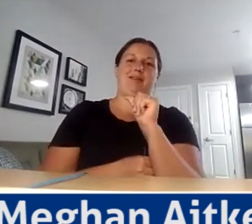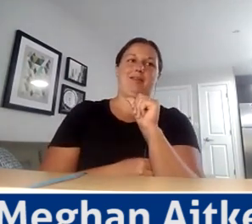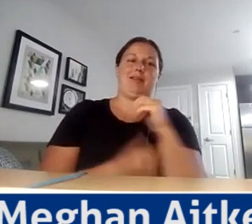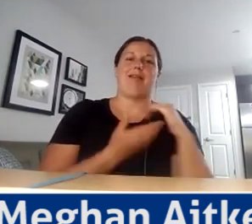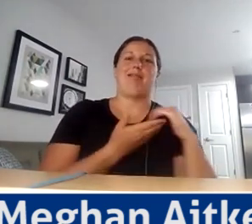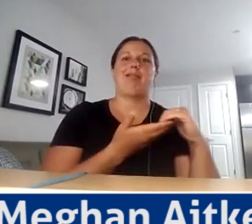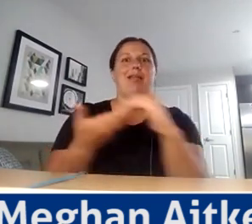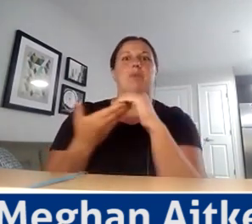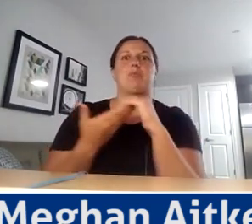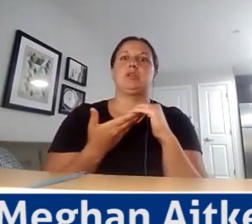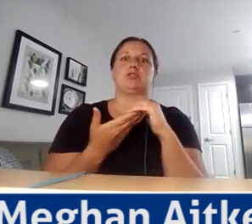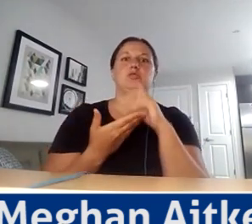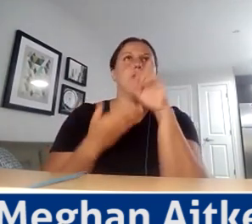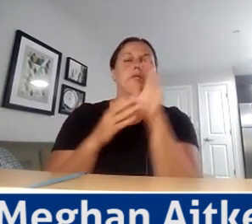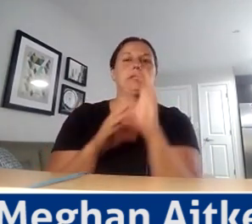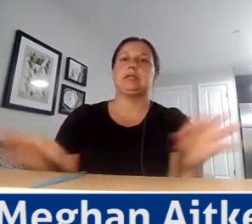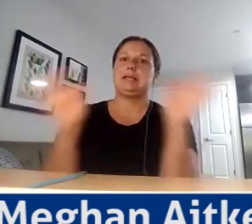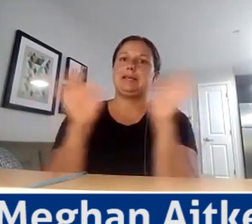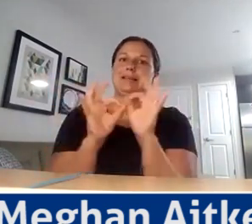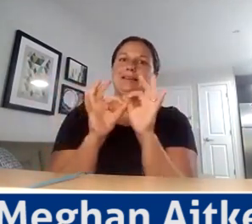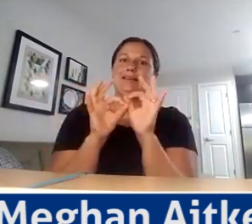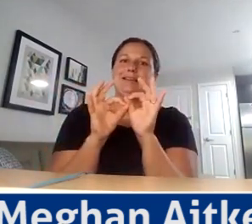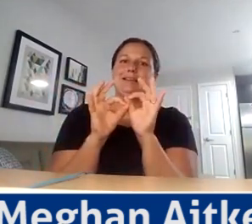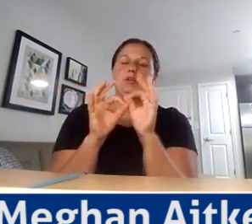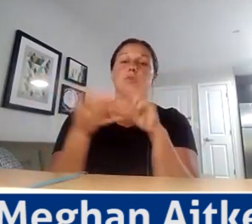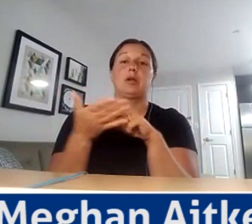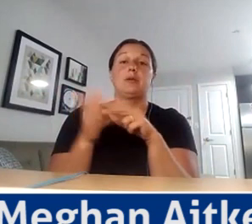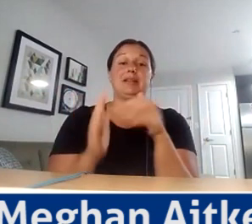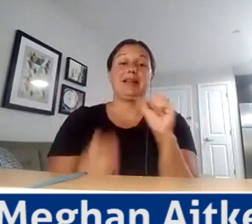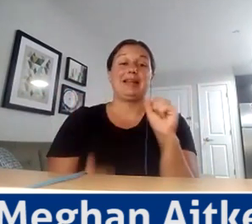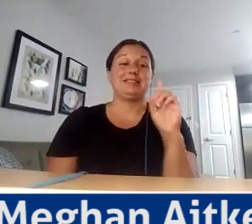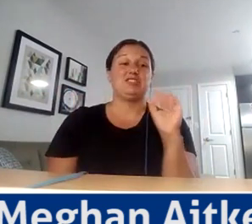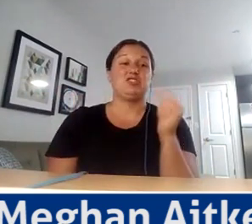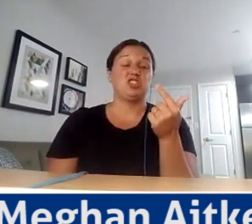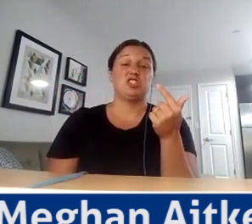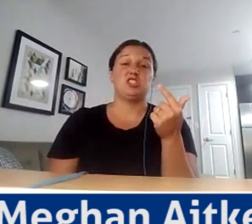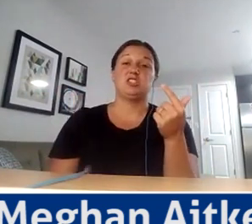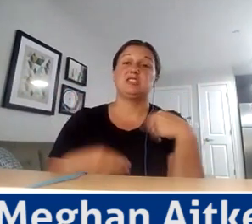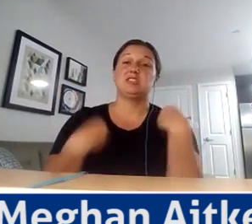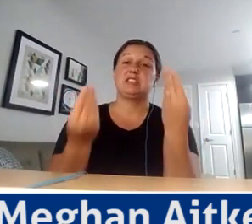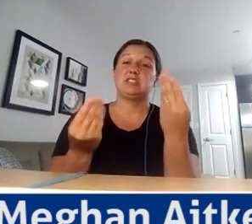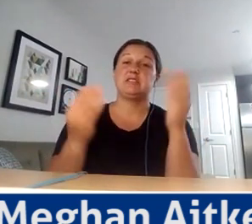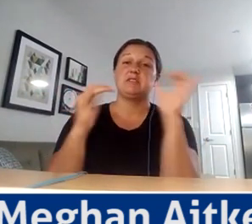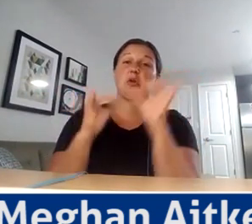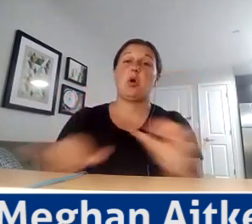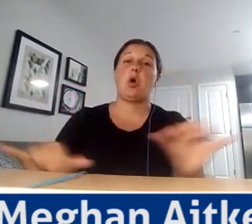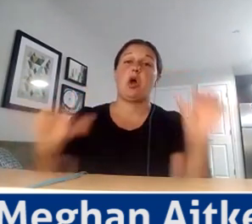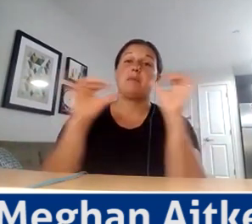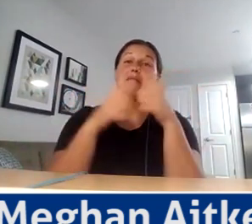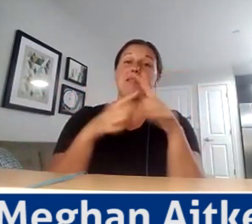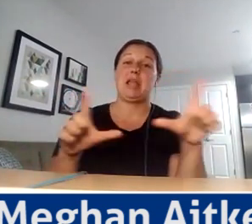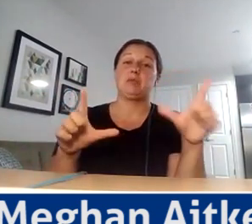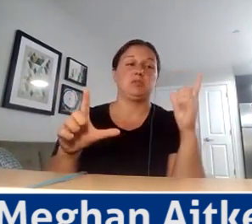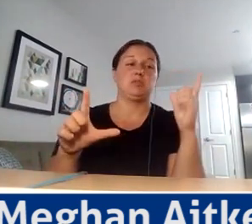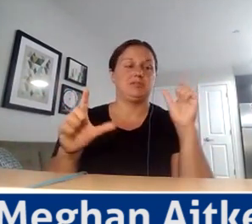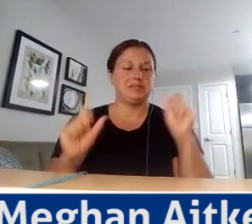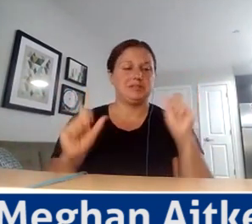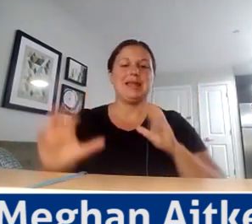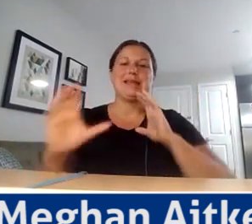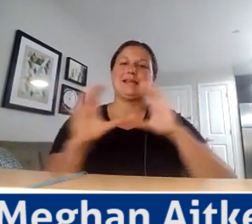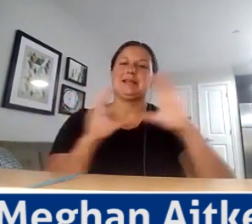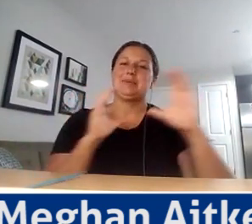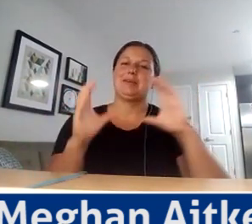So the fact that the SDGs give us this common language for us to not only communicate with people outside